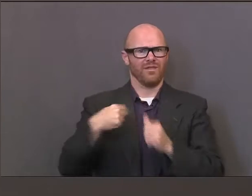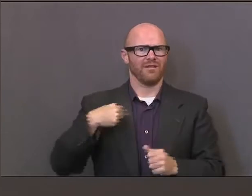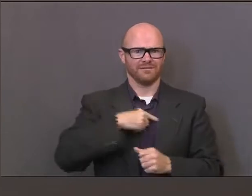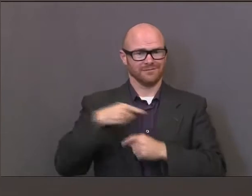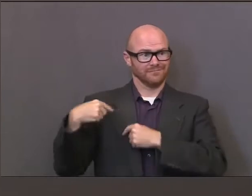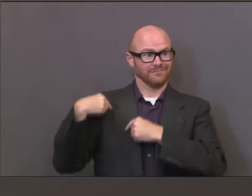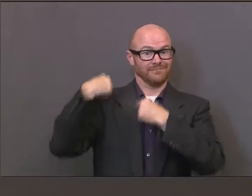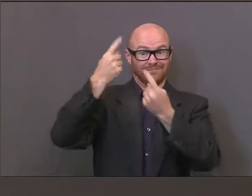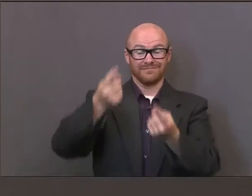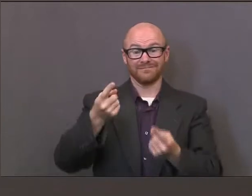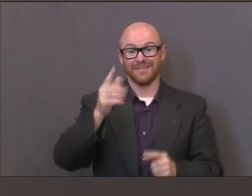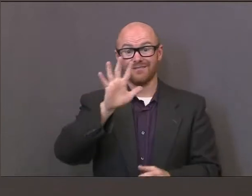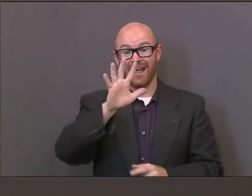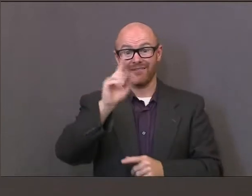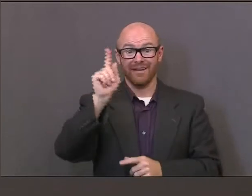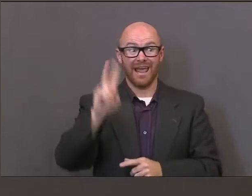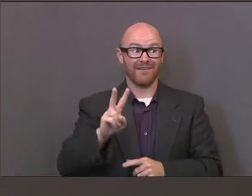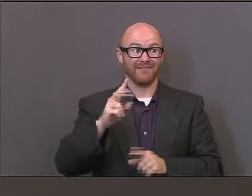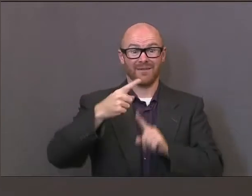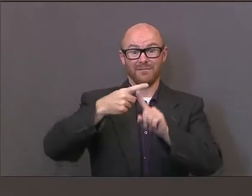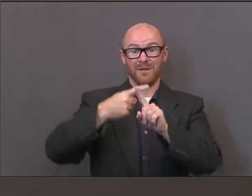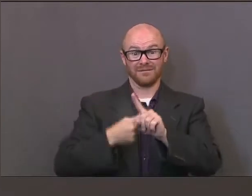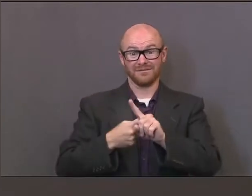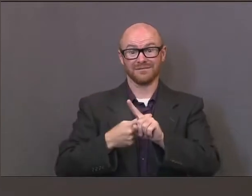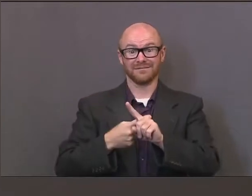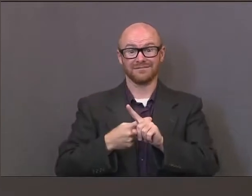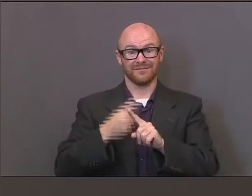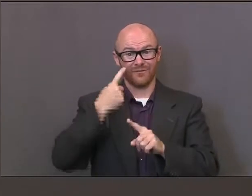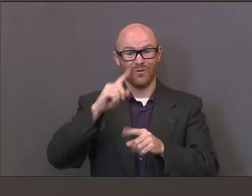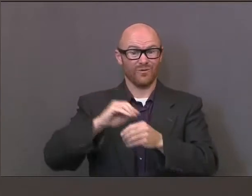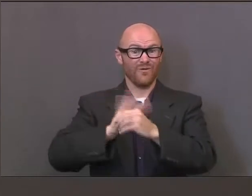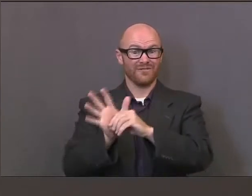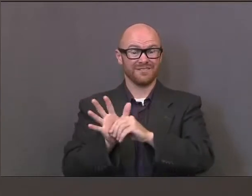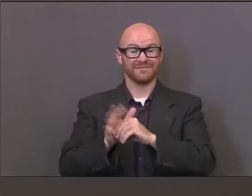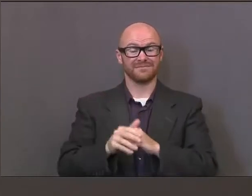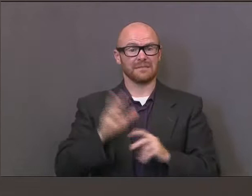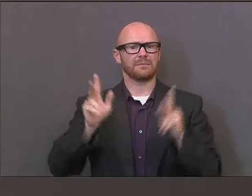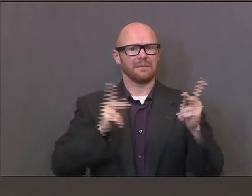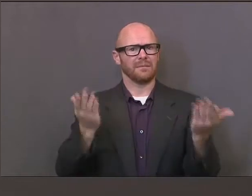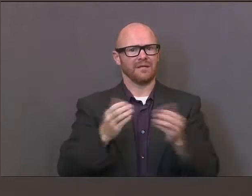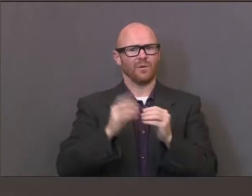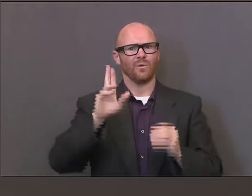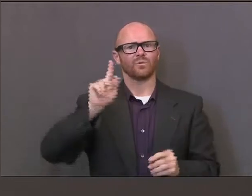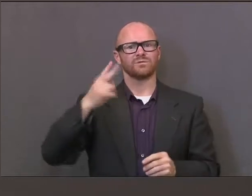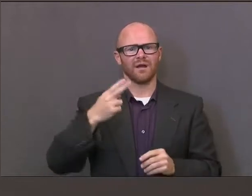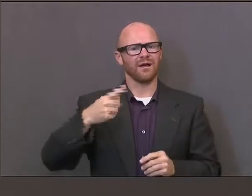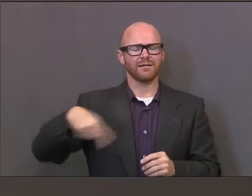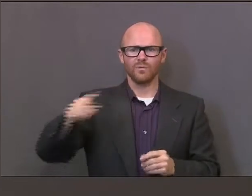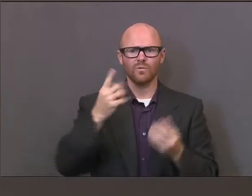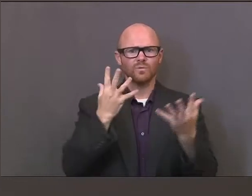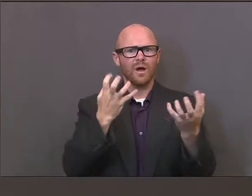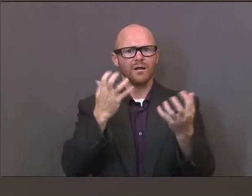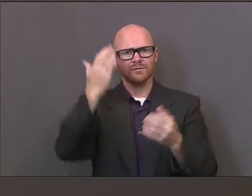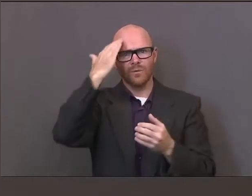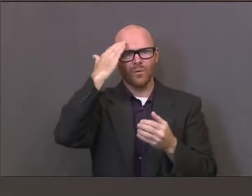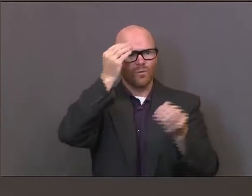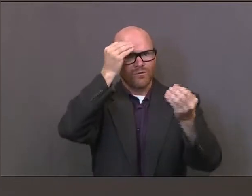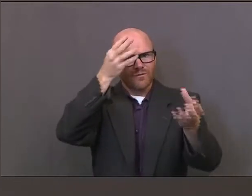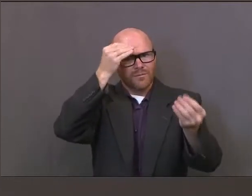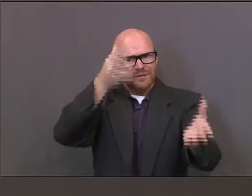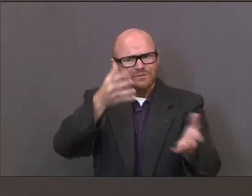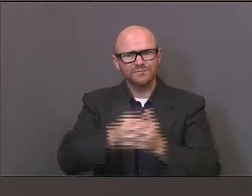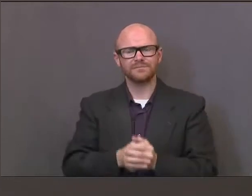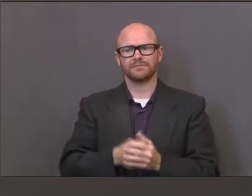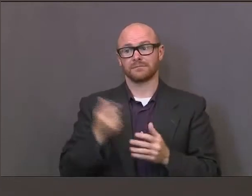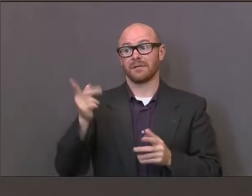last five and a half months, the people of Utah who've been very diligent in trying to, in fact, change